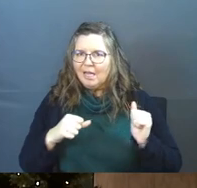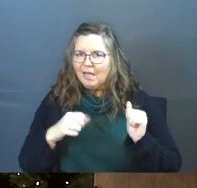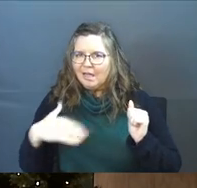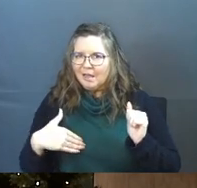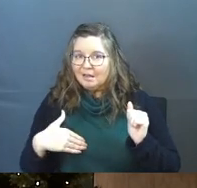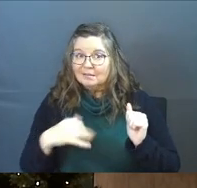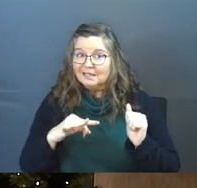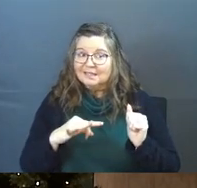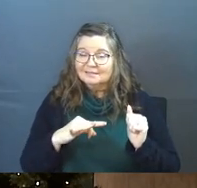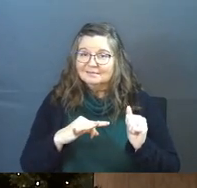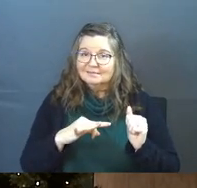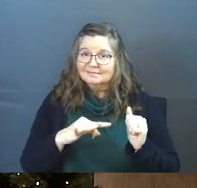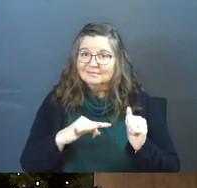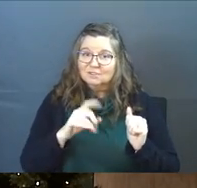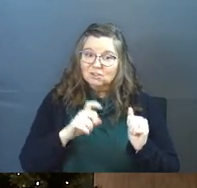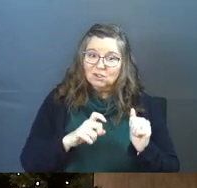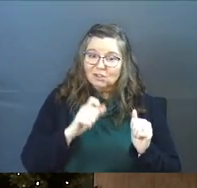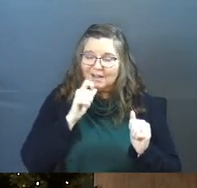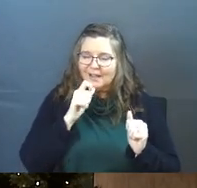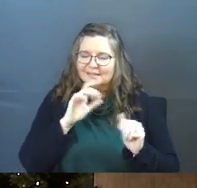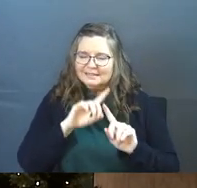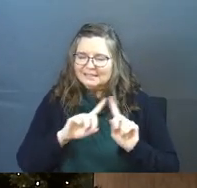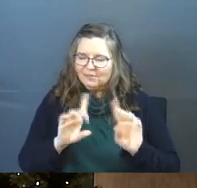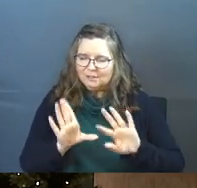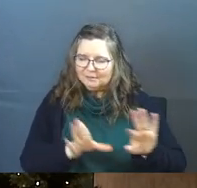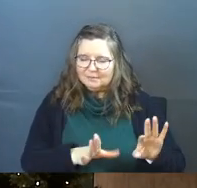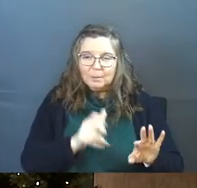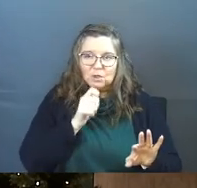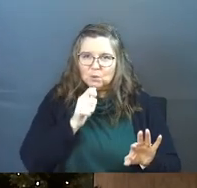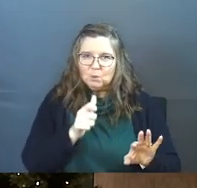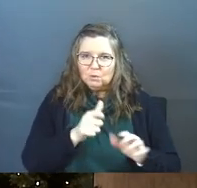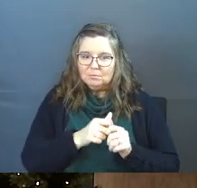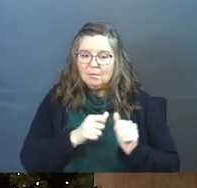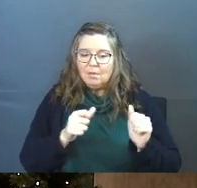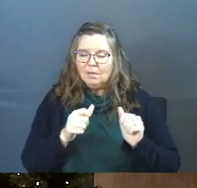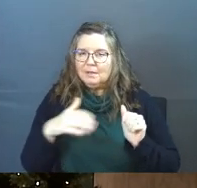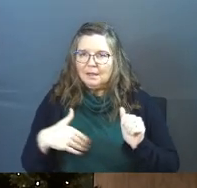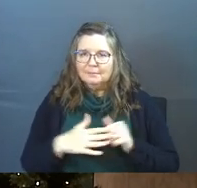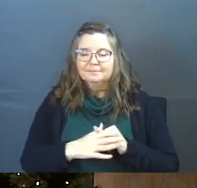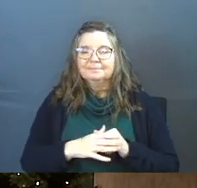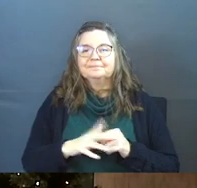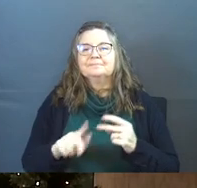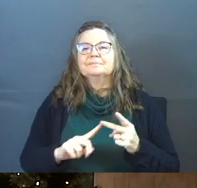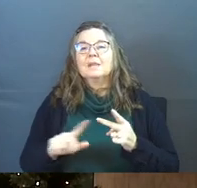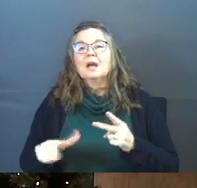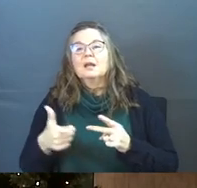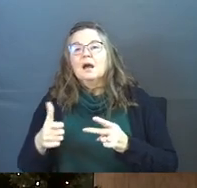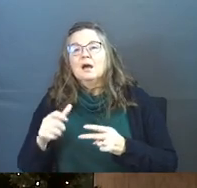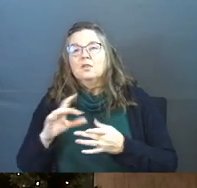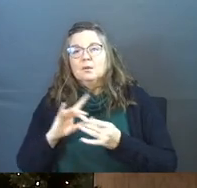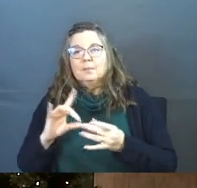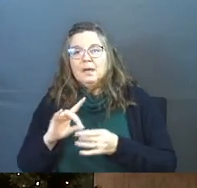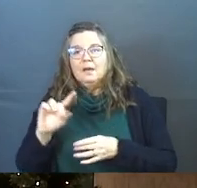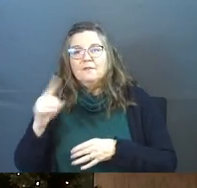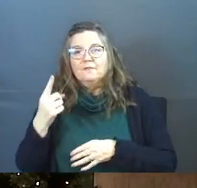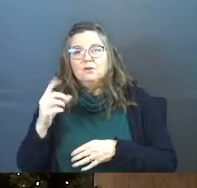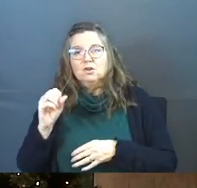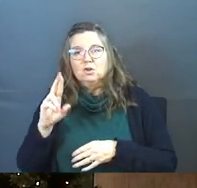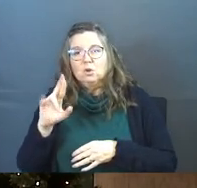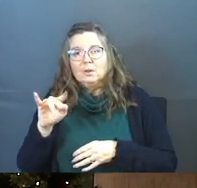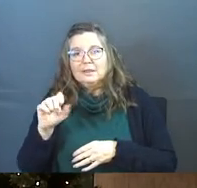Whether you should be there or not is a different question, but you're not there yet. Here's another passage, 1 Corinthians 14,